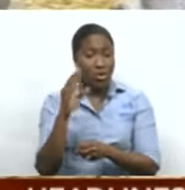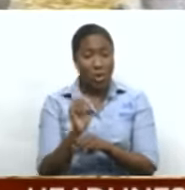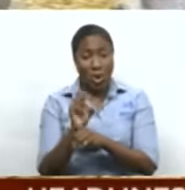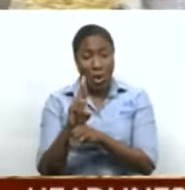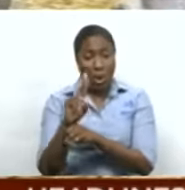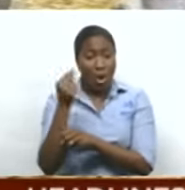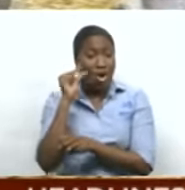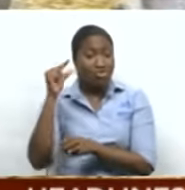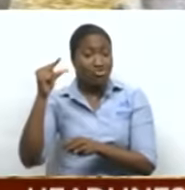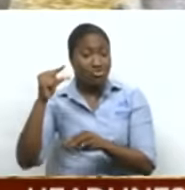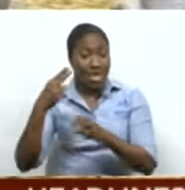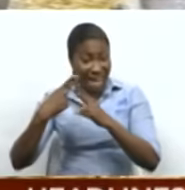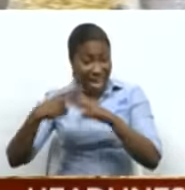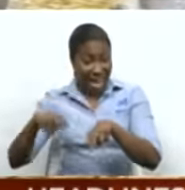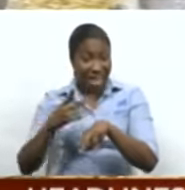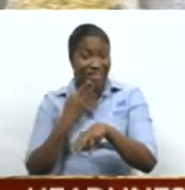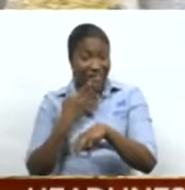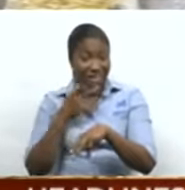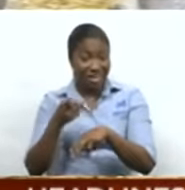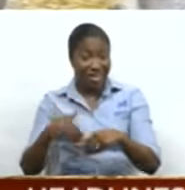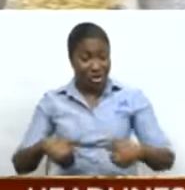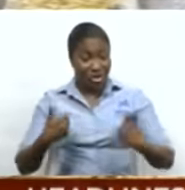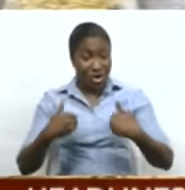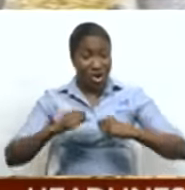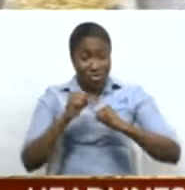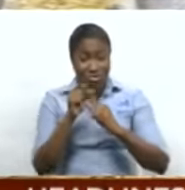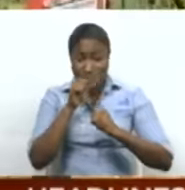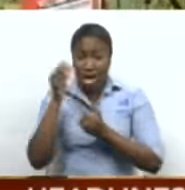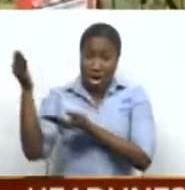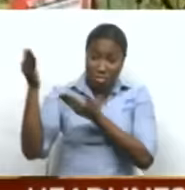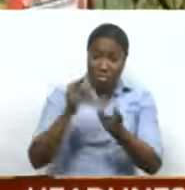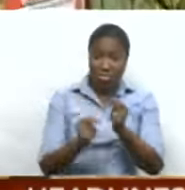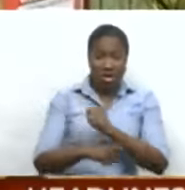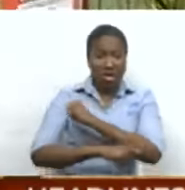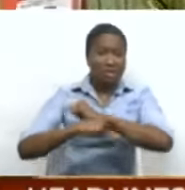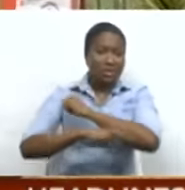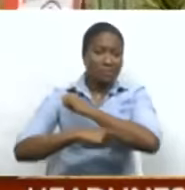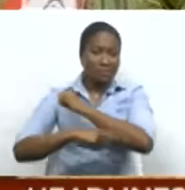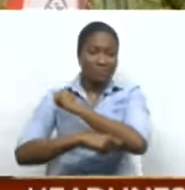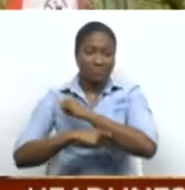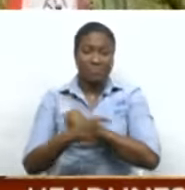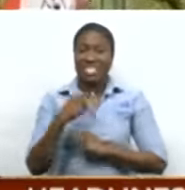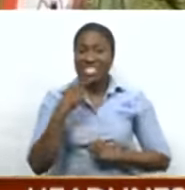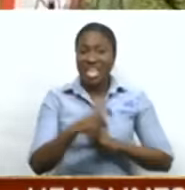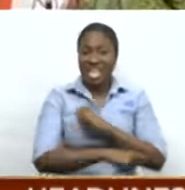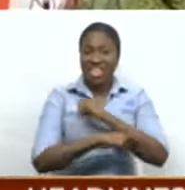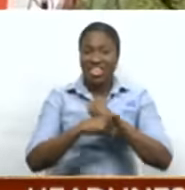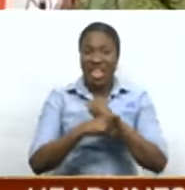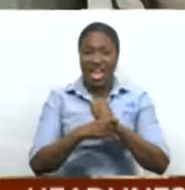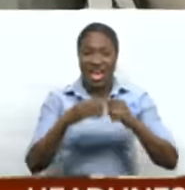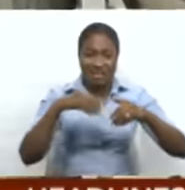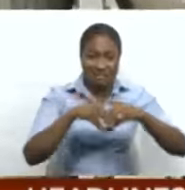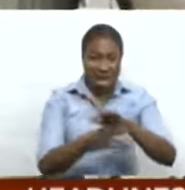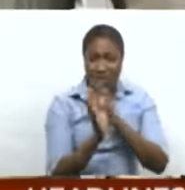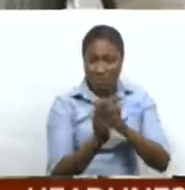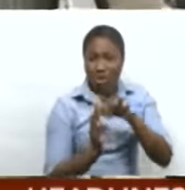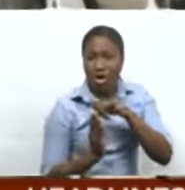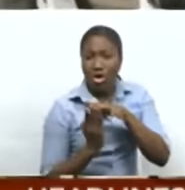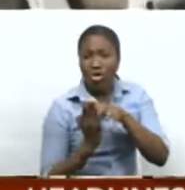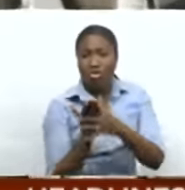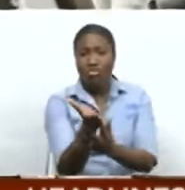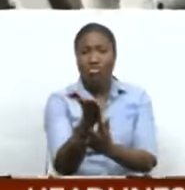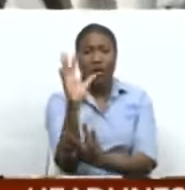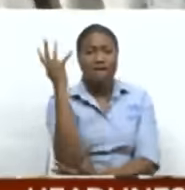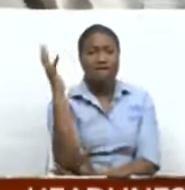chocolate colored brown eggs. These are young chickens that were recently imported. He says the thieves escaped through the forests and have